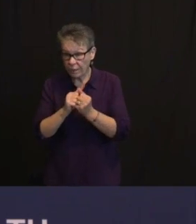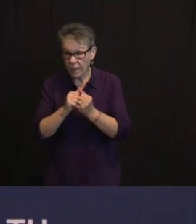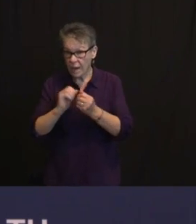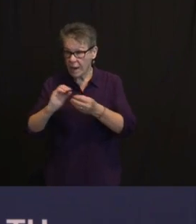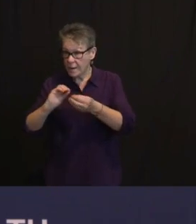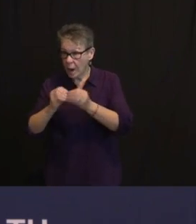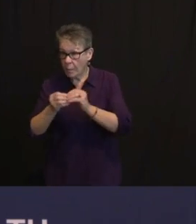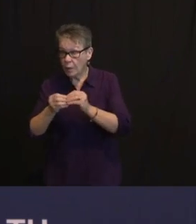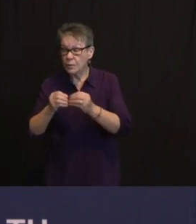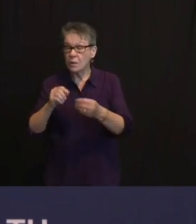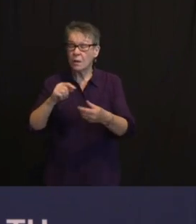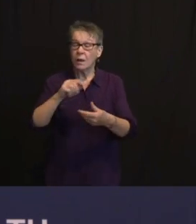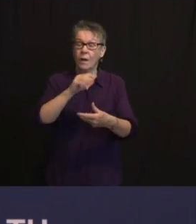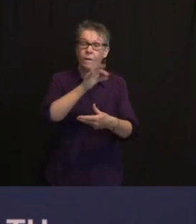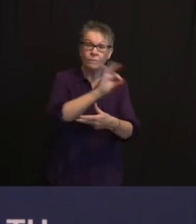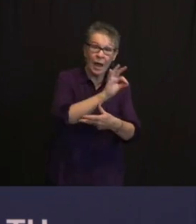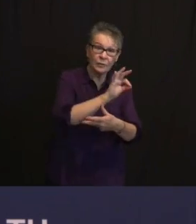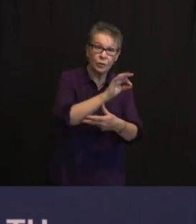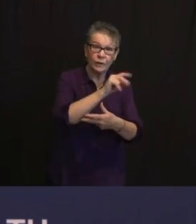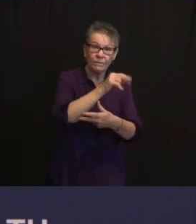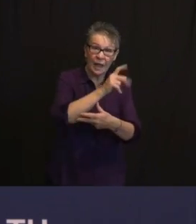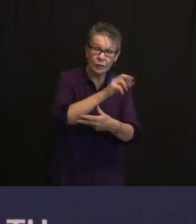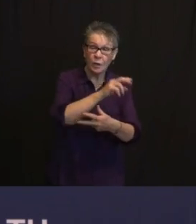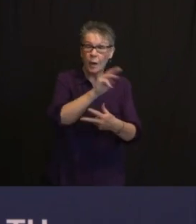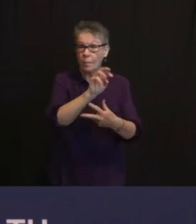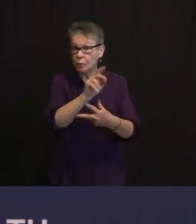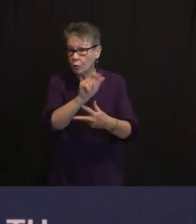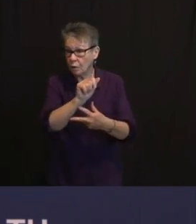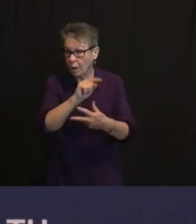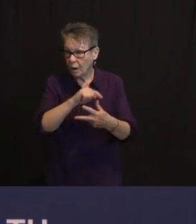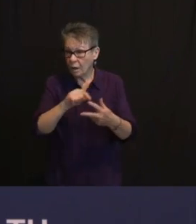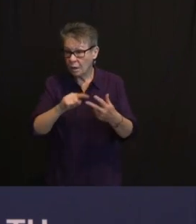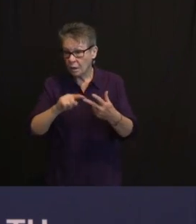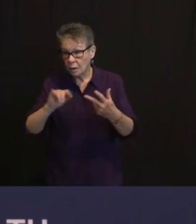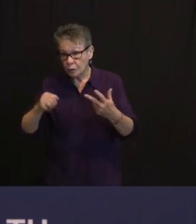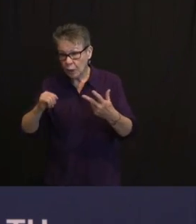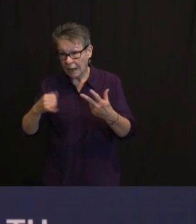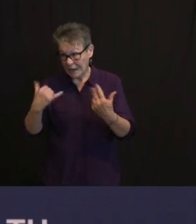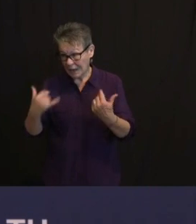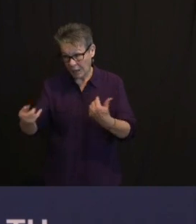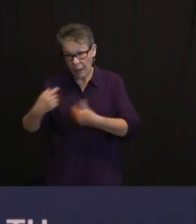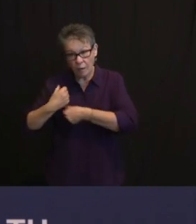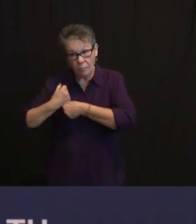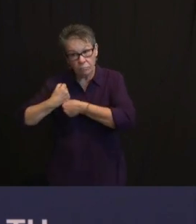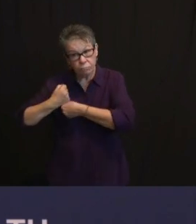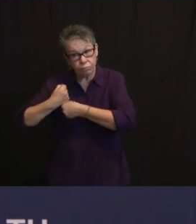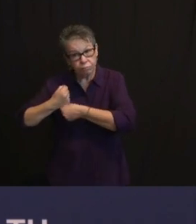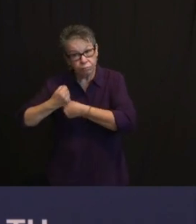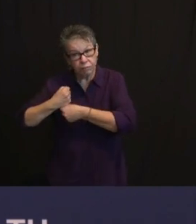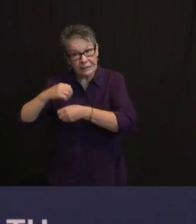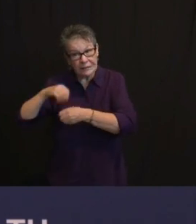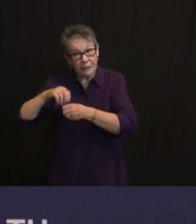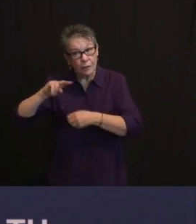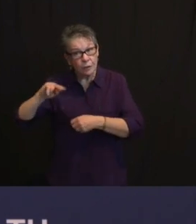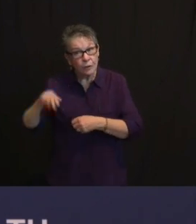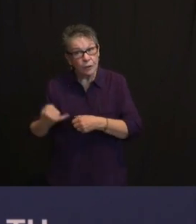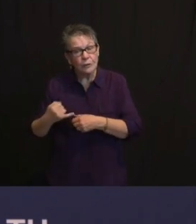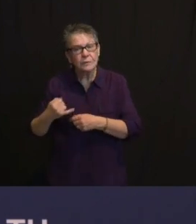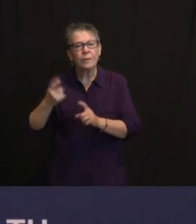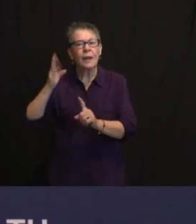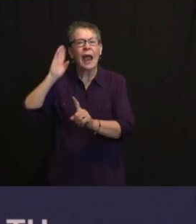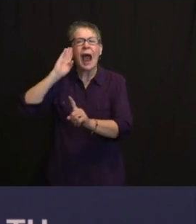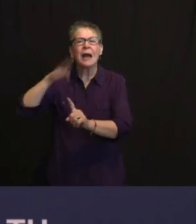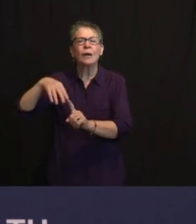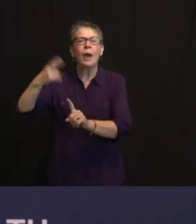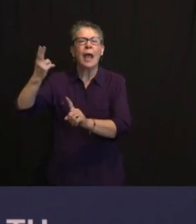IS ANY OF THE JOHNSON AND JOHNSON VACCINE MANUFACTURED IN NEW JERSEY? I KNOW THE COMPANY IS HEADQUARTERED HERE. LOOKING AT THE COVID